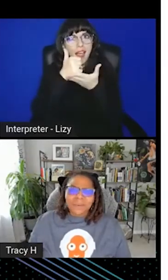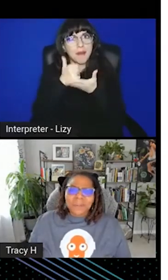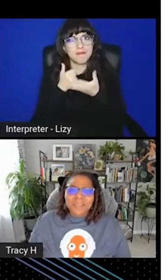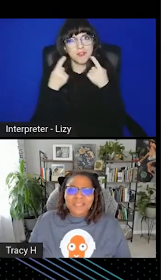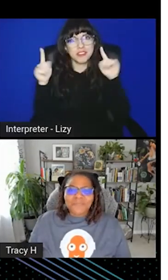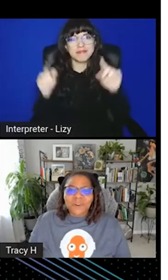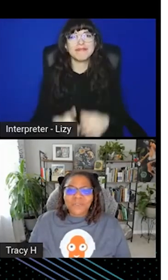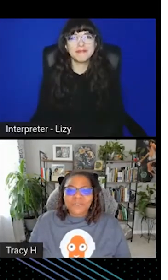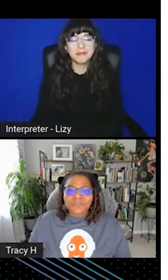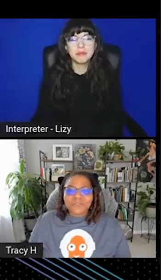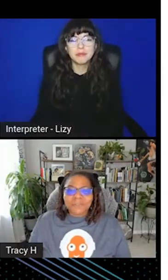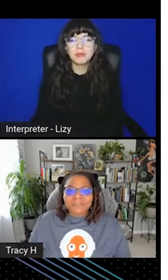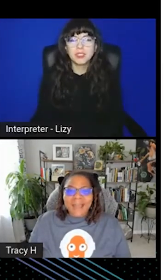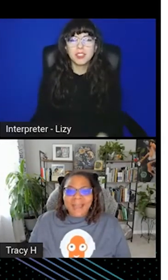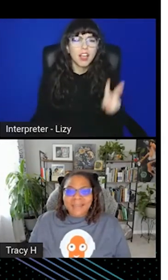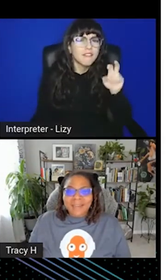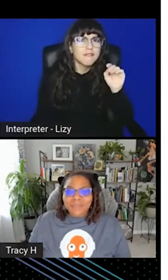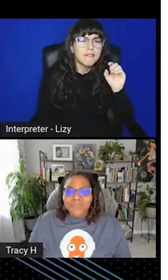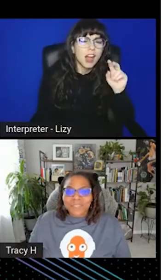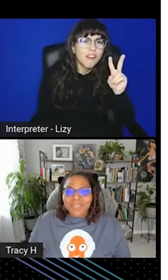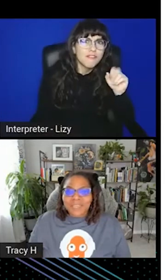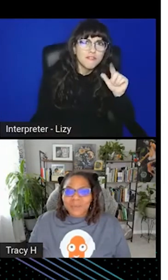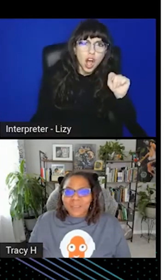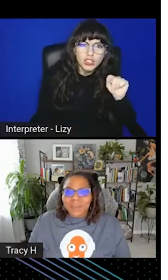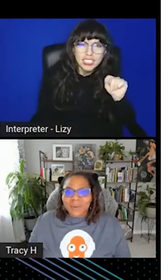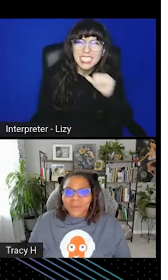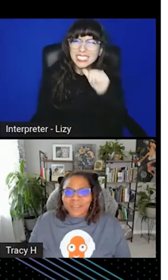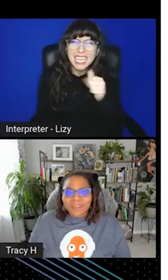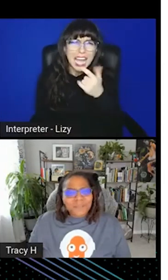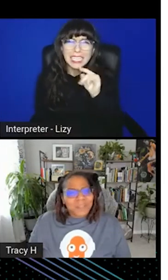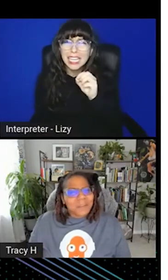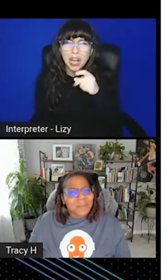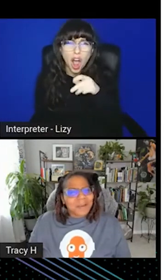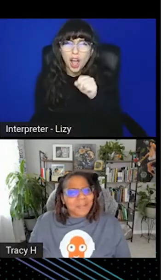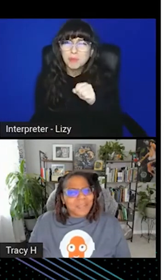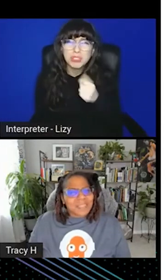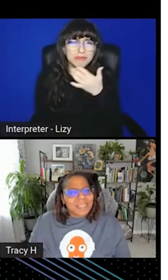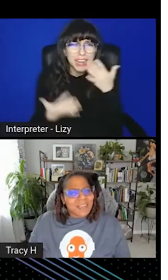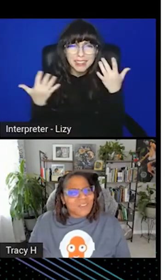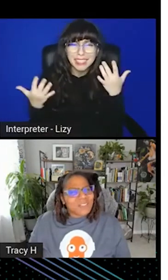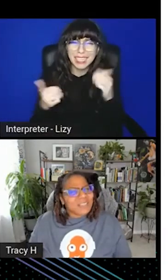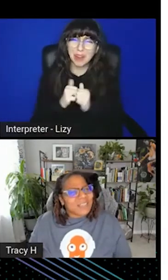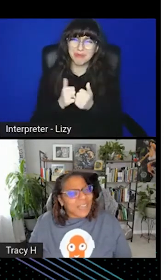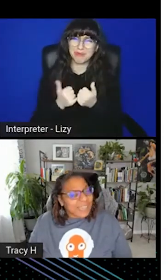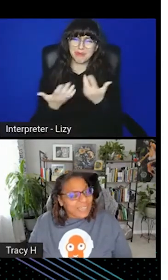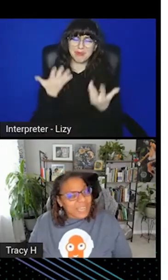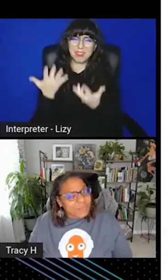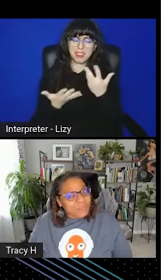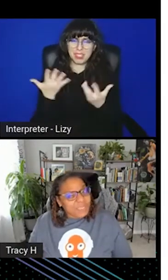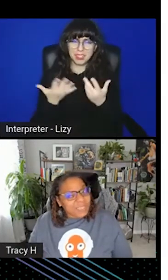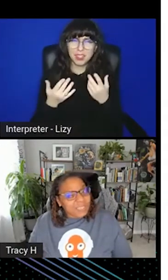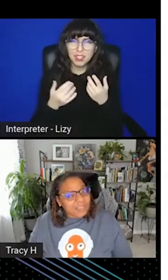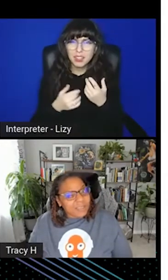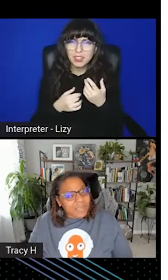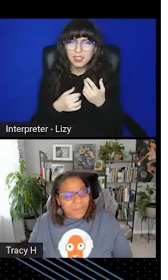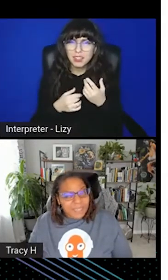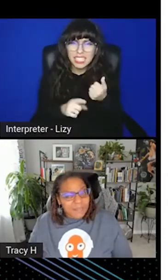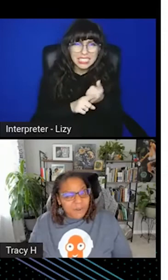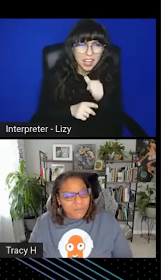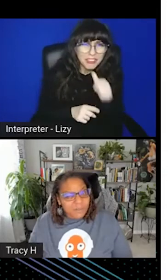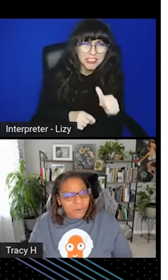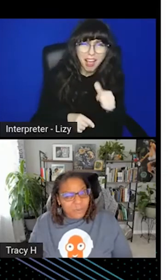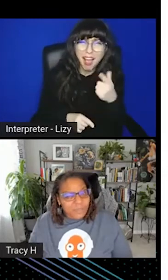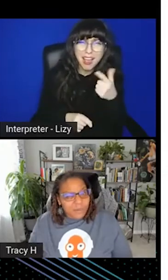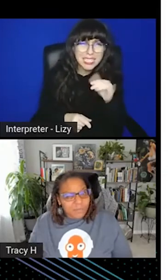What makes Vault not GitOps friendly anyway, though? And if you think about it, is it actually not GitOps friendly, like by